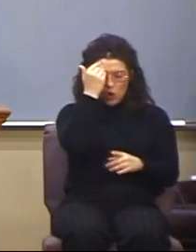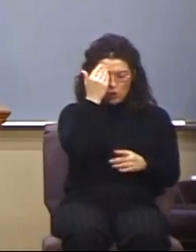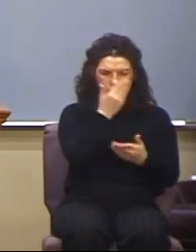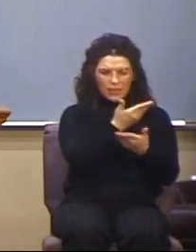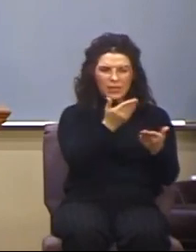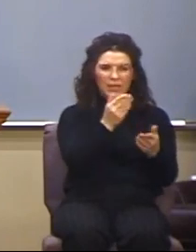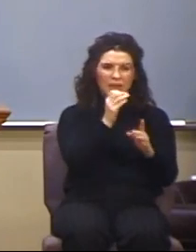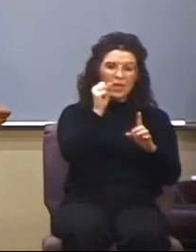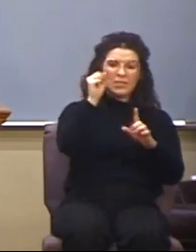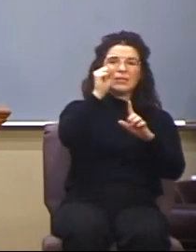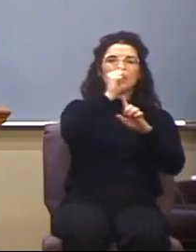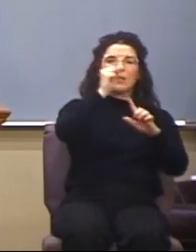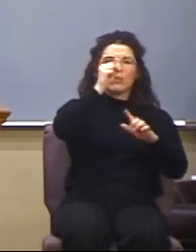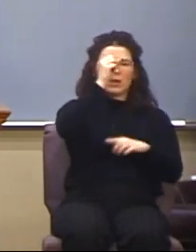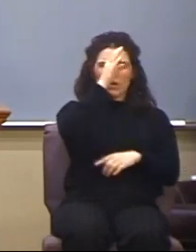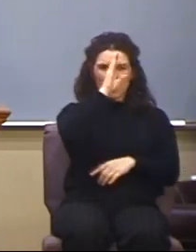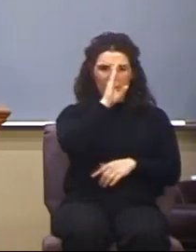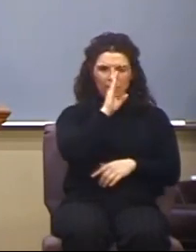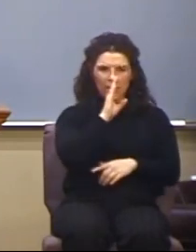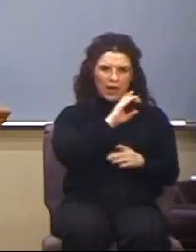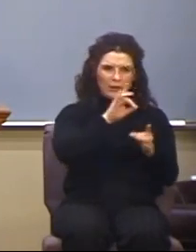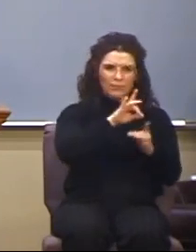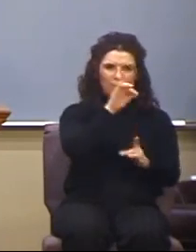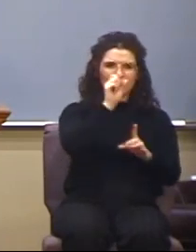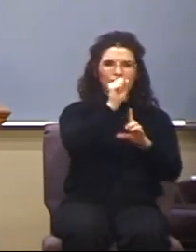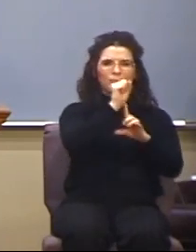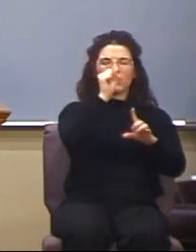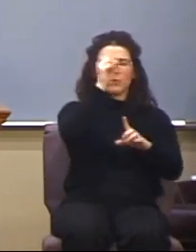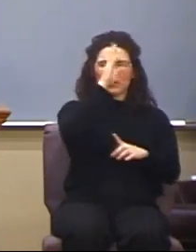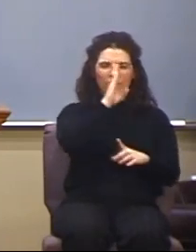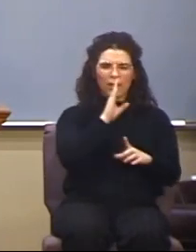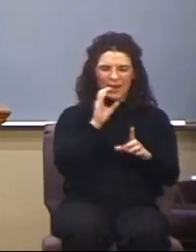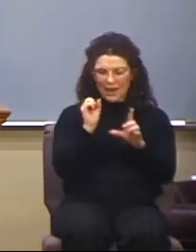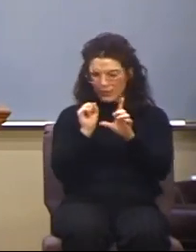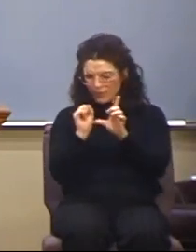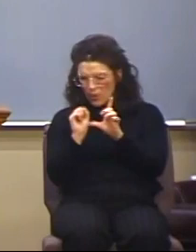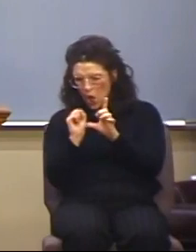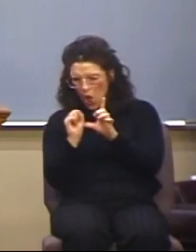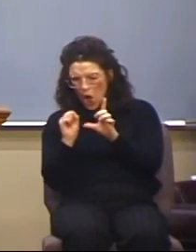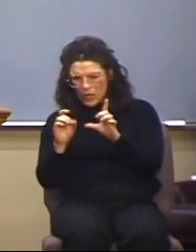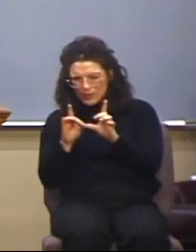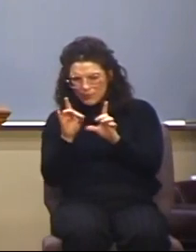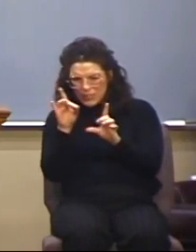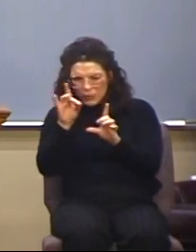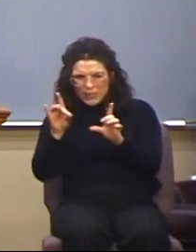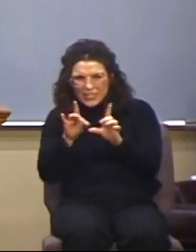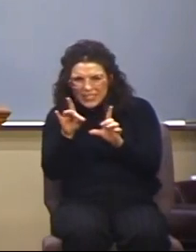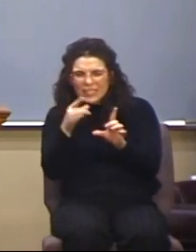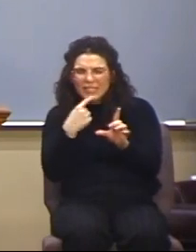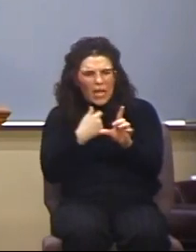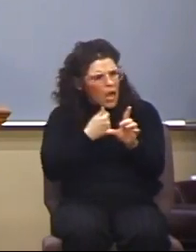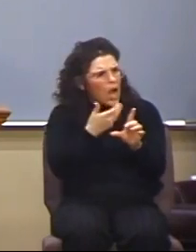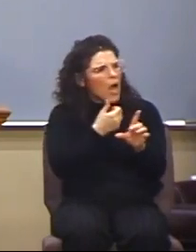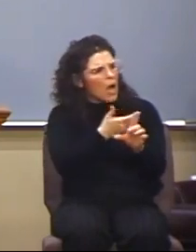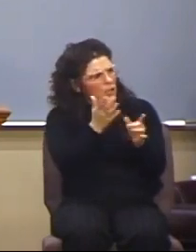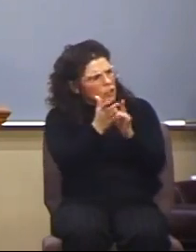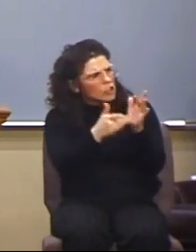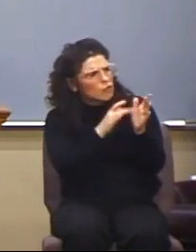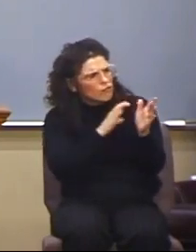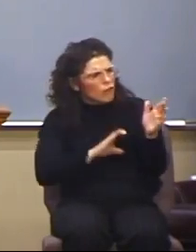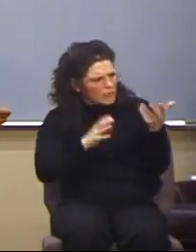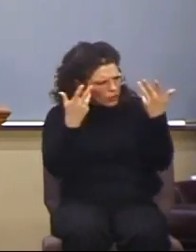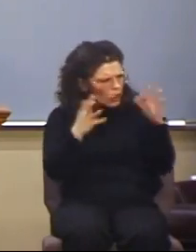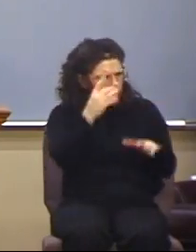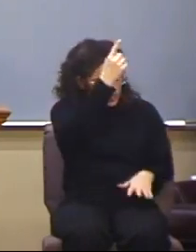capital spirit of God. Every small spirit that confesses that Jesus Christ is come in the flesh is of God.